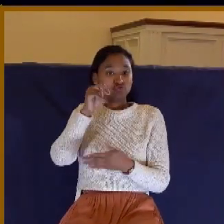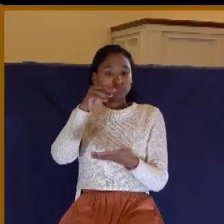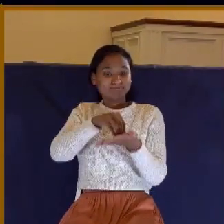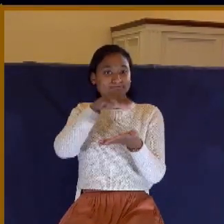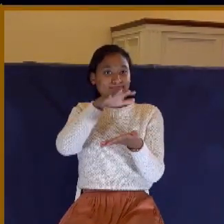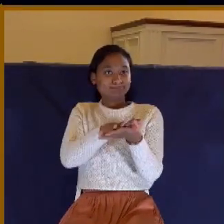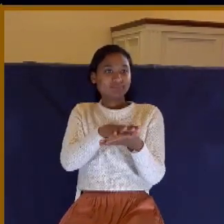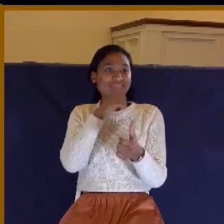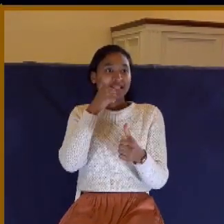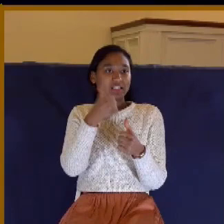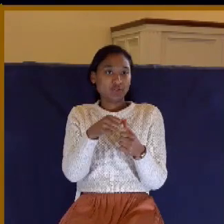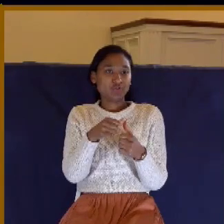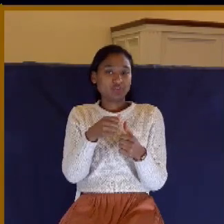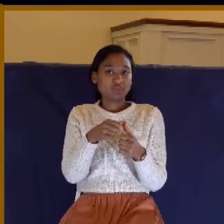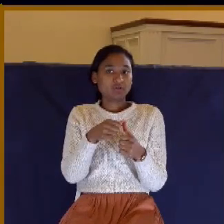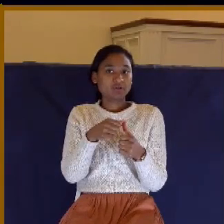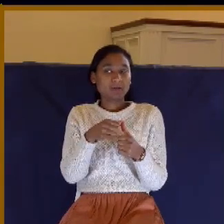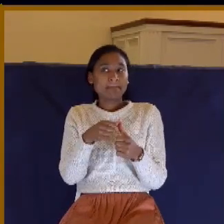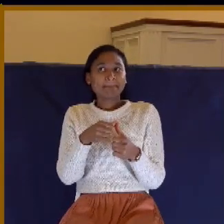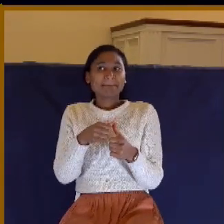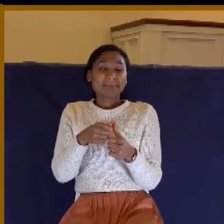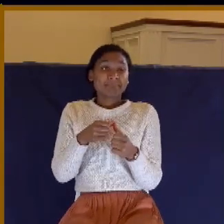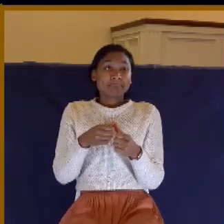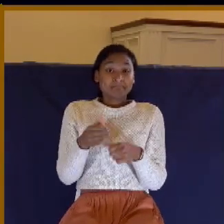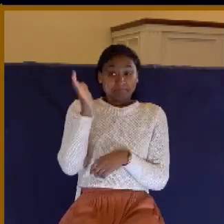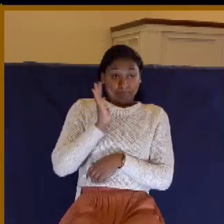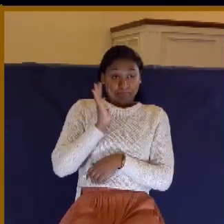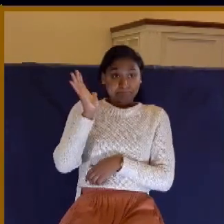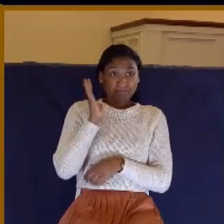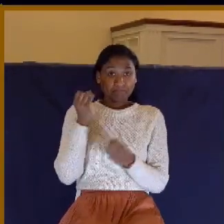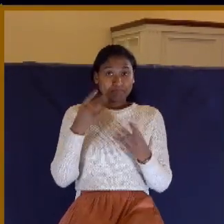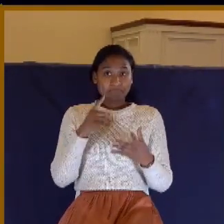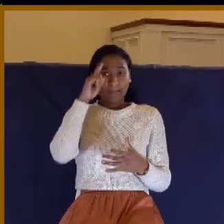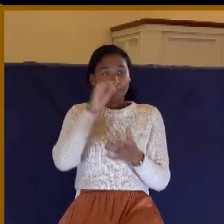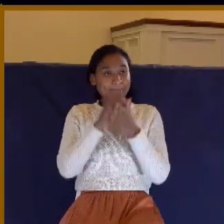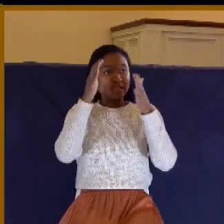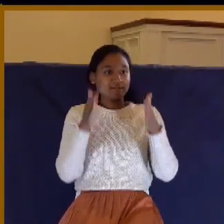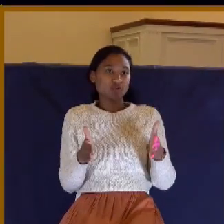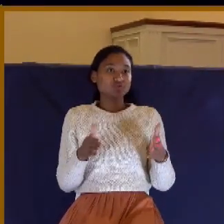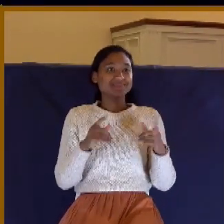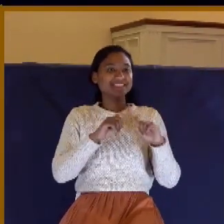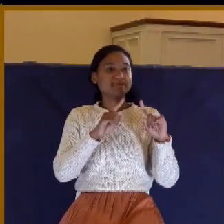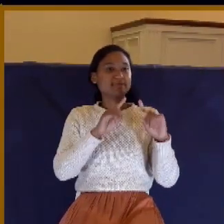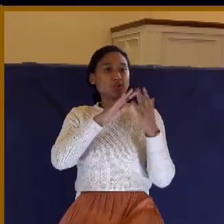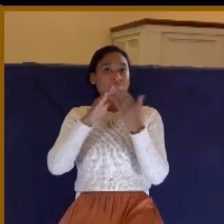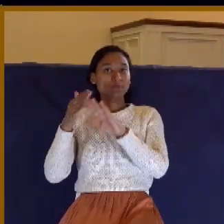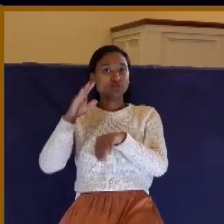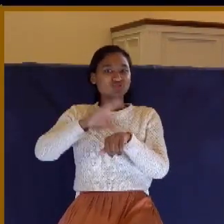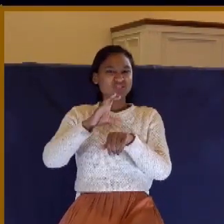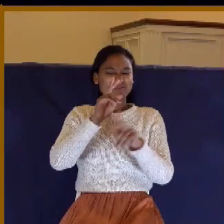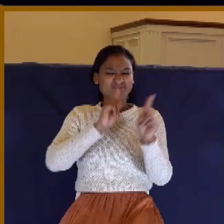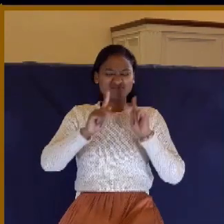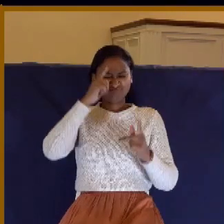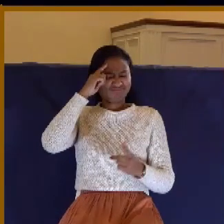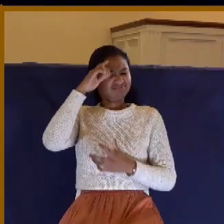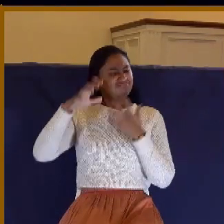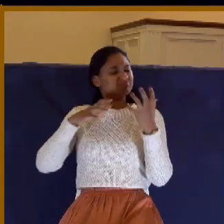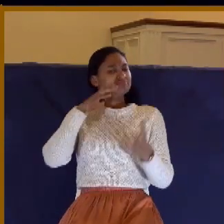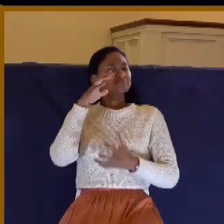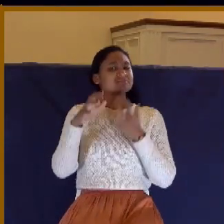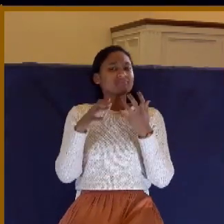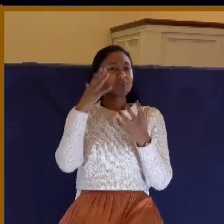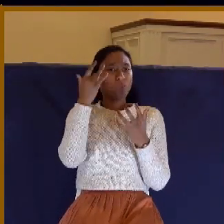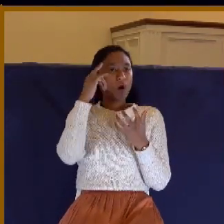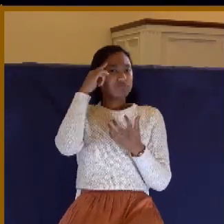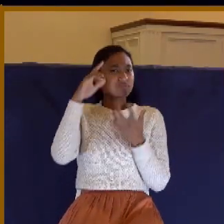letter. You know why? Because there were believers in the church, the community of churches that he knew back then that were confused about this matter. And the reason there